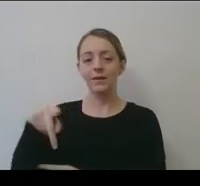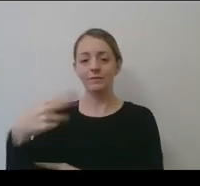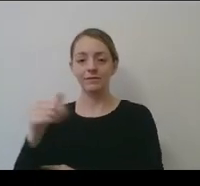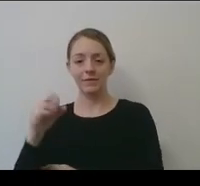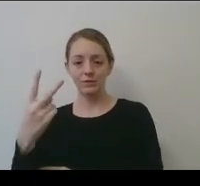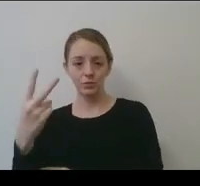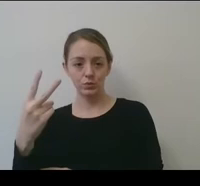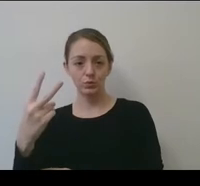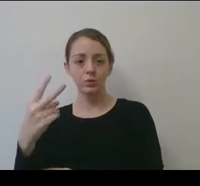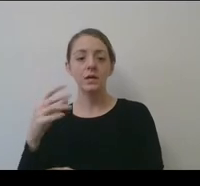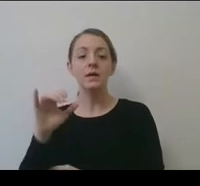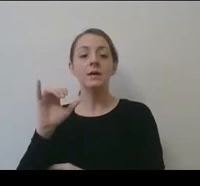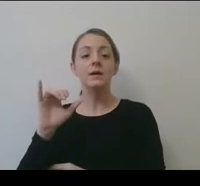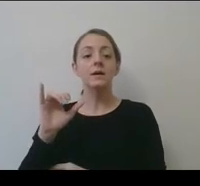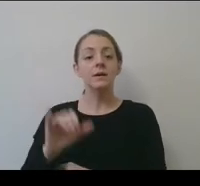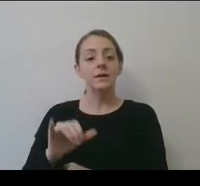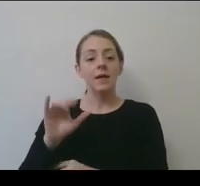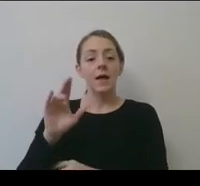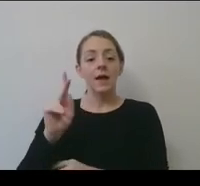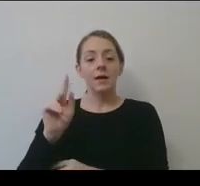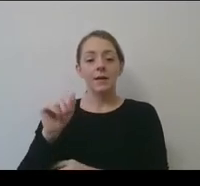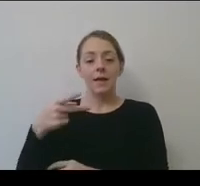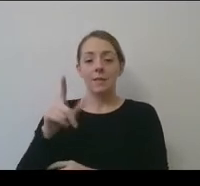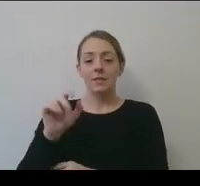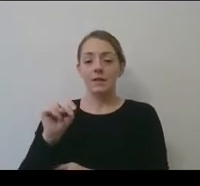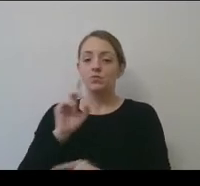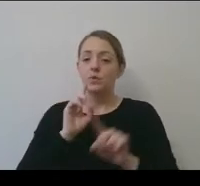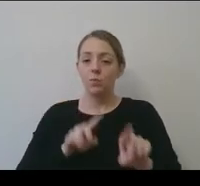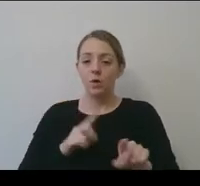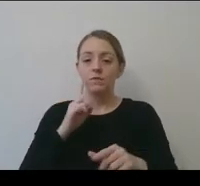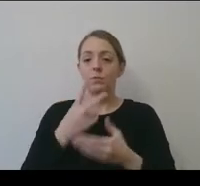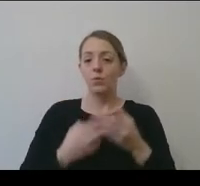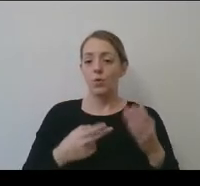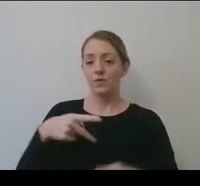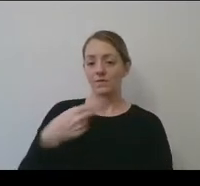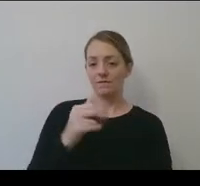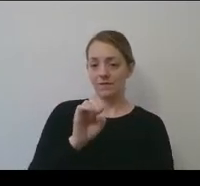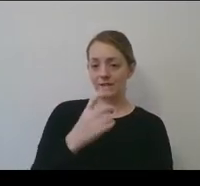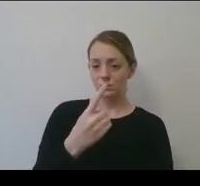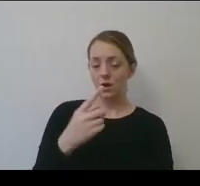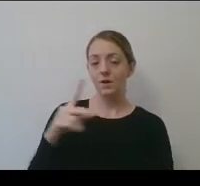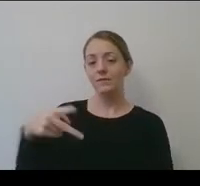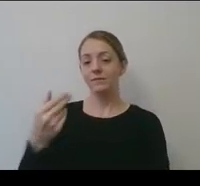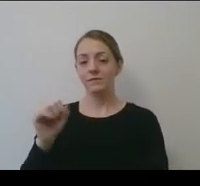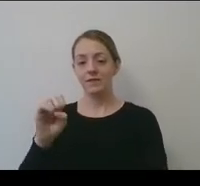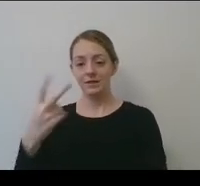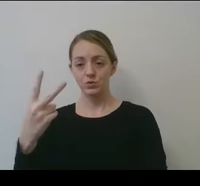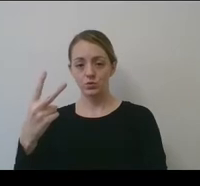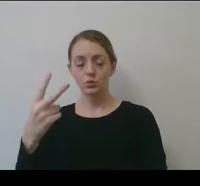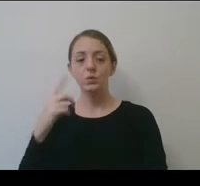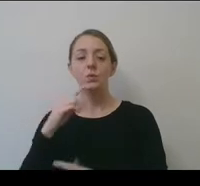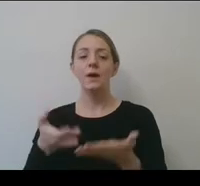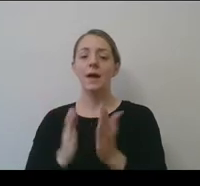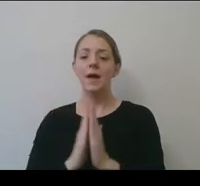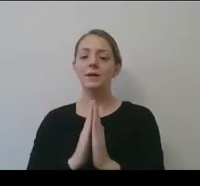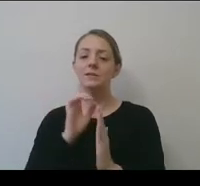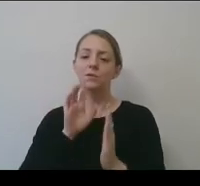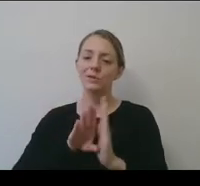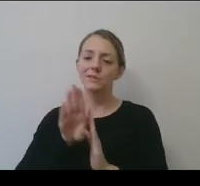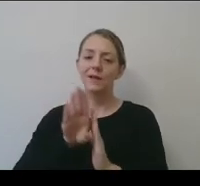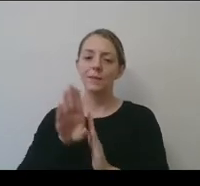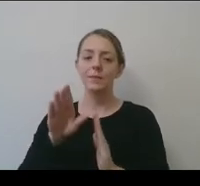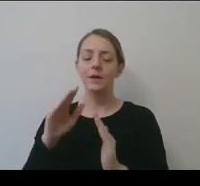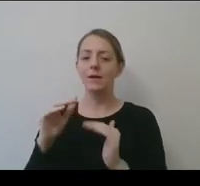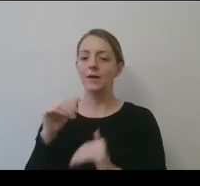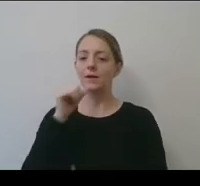report in, both, in both phase one and two called for the development of a gender equity impact statement